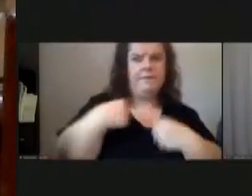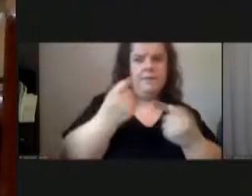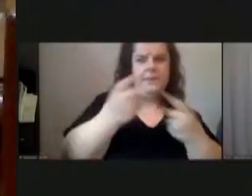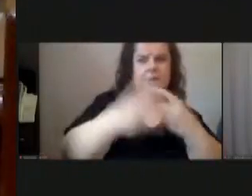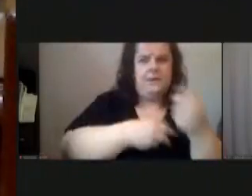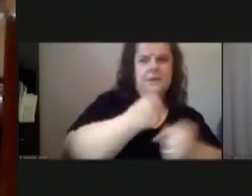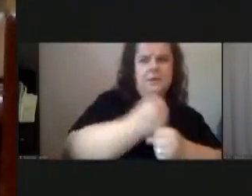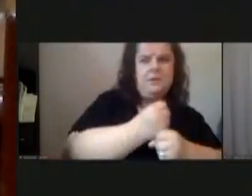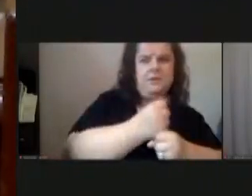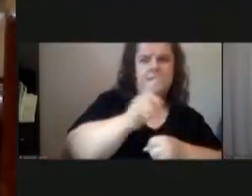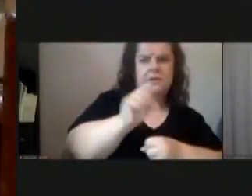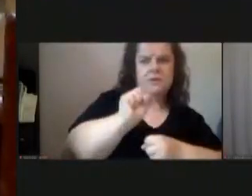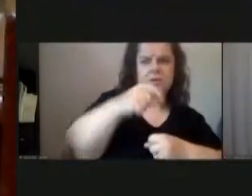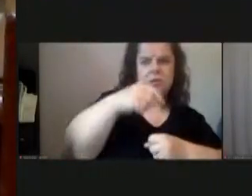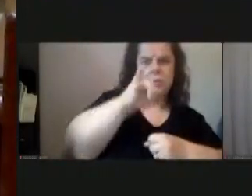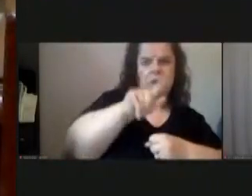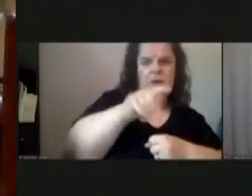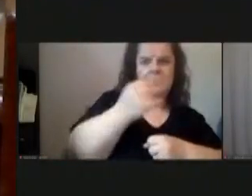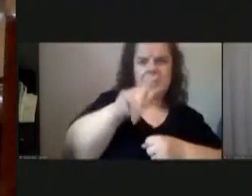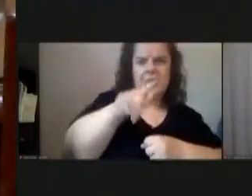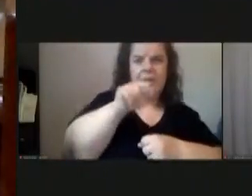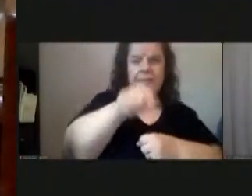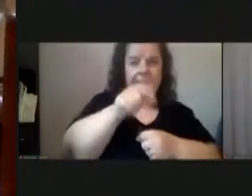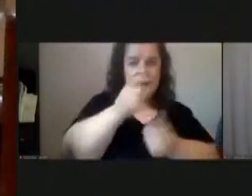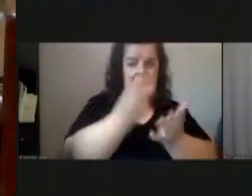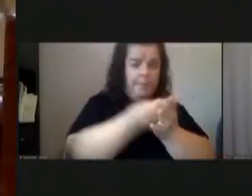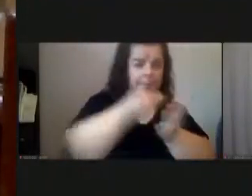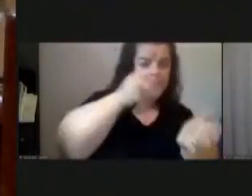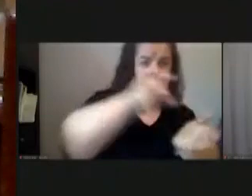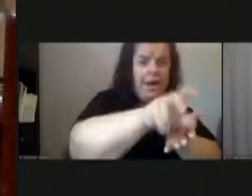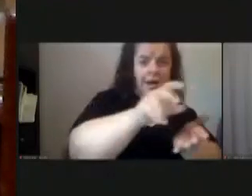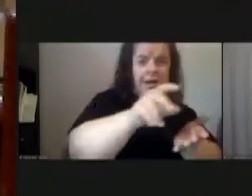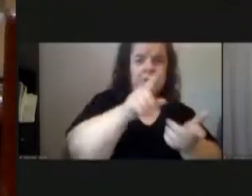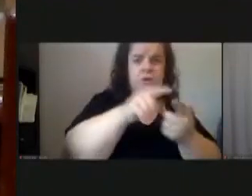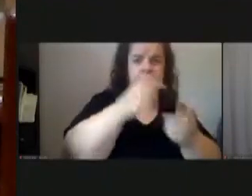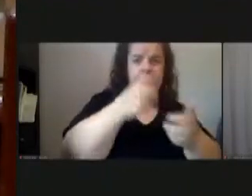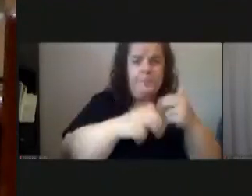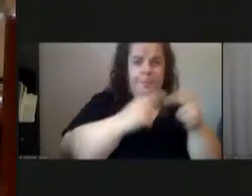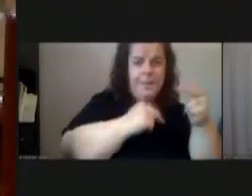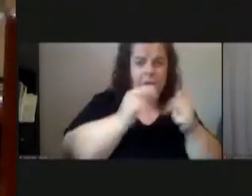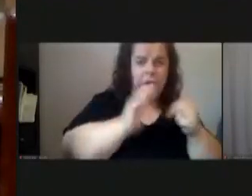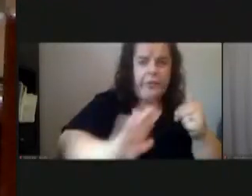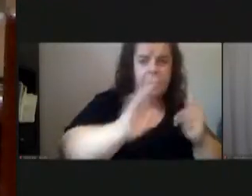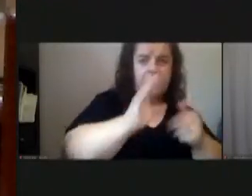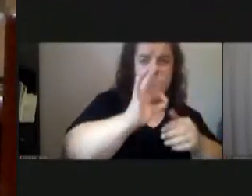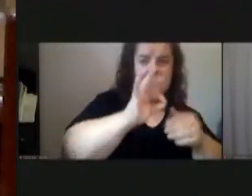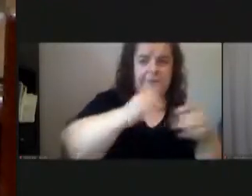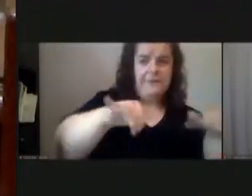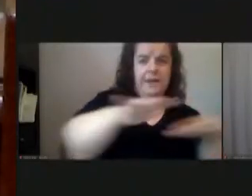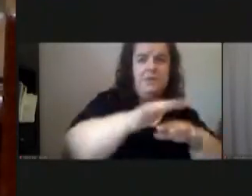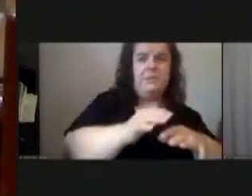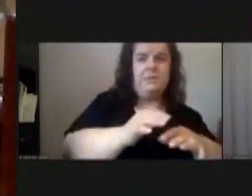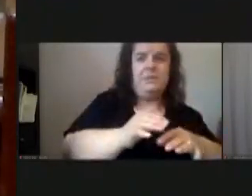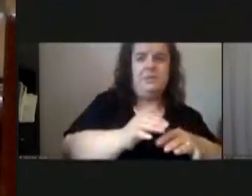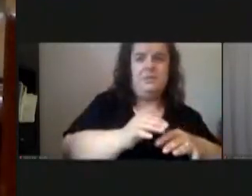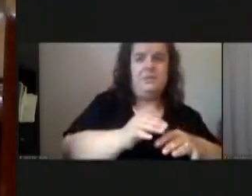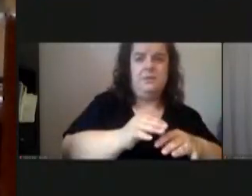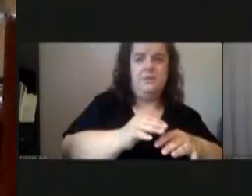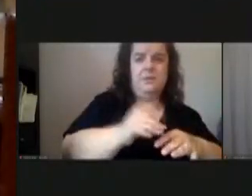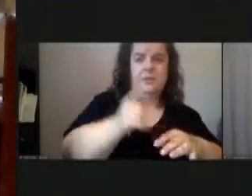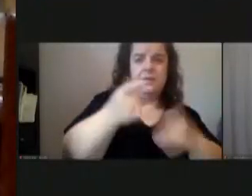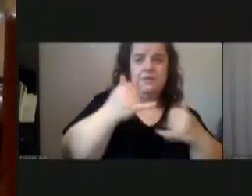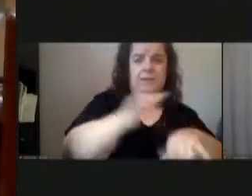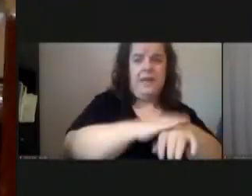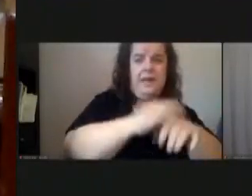actually put money to build those that field which is really unusual across the city because they are still a lot of the associations struggle